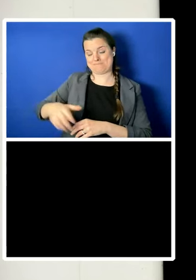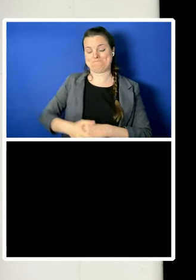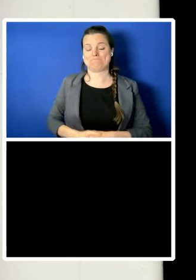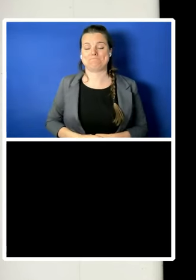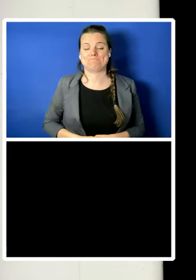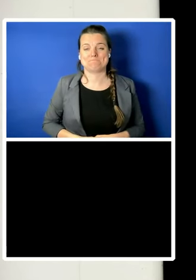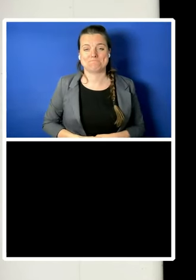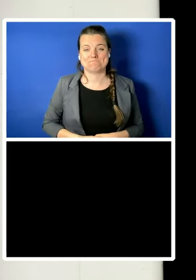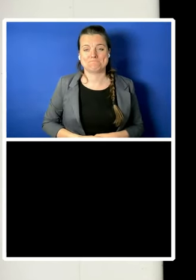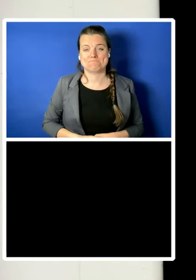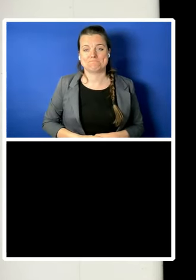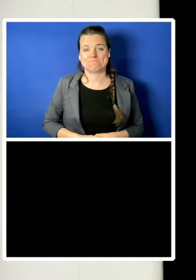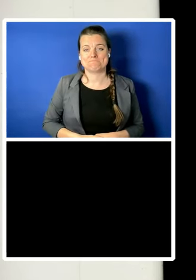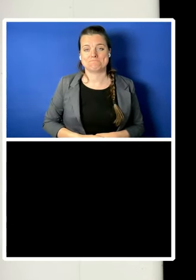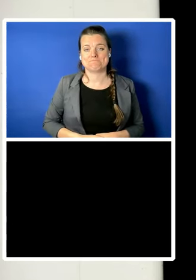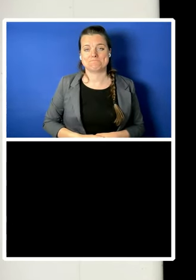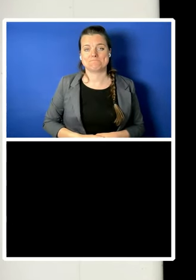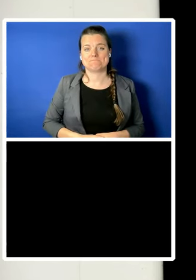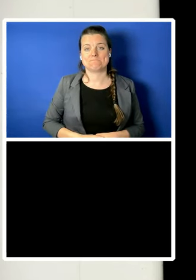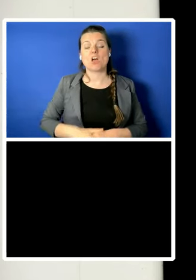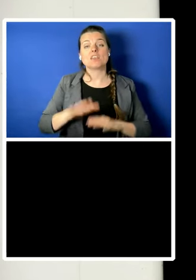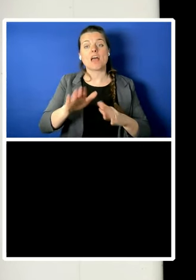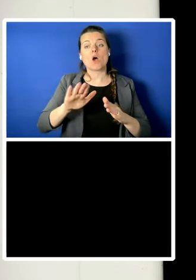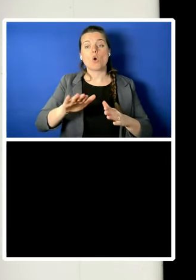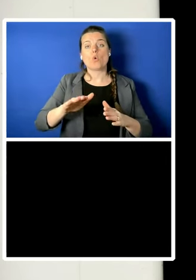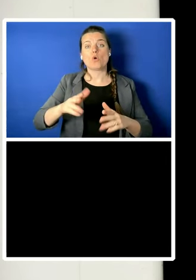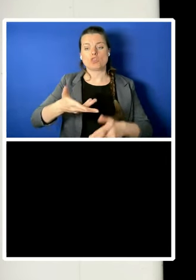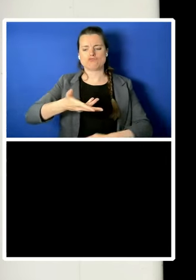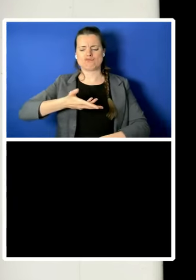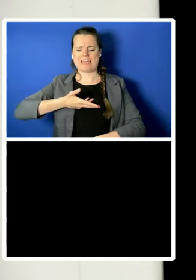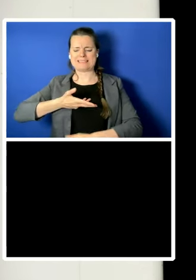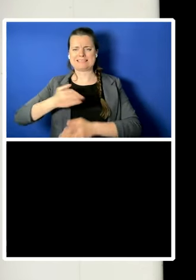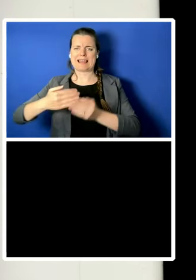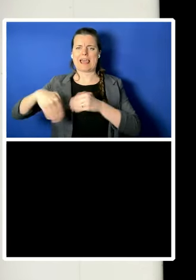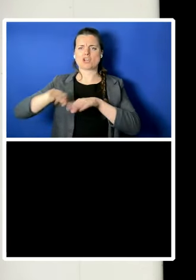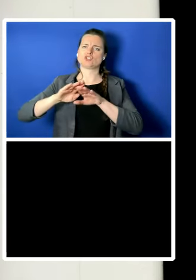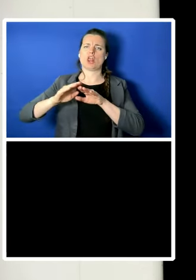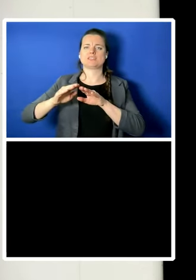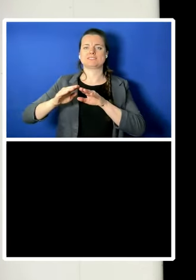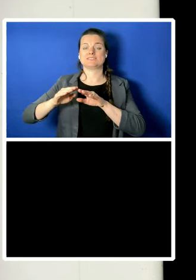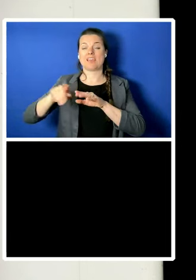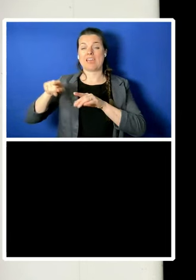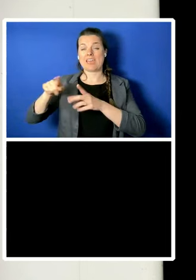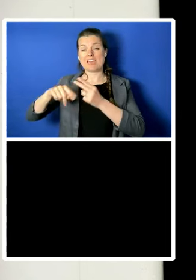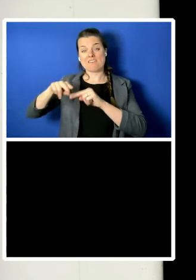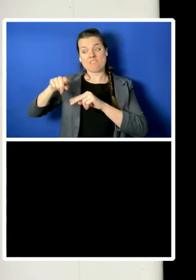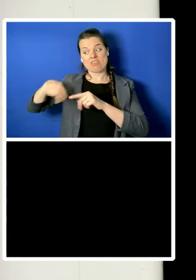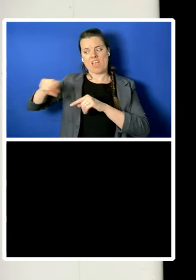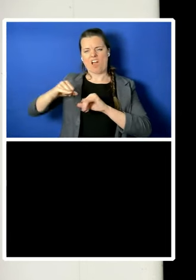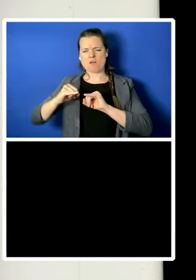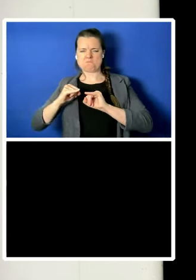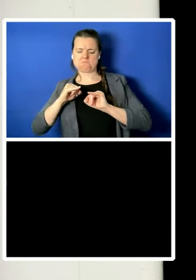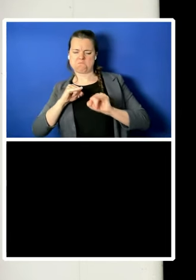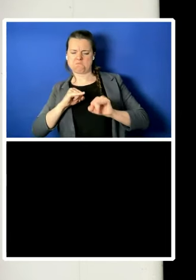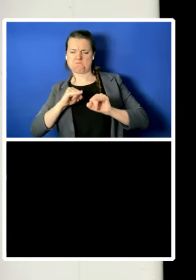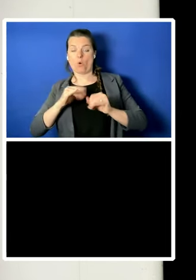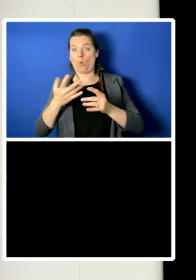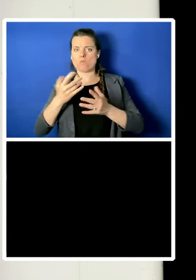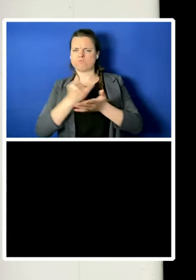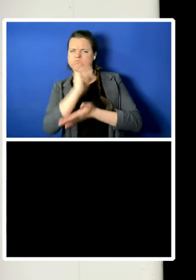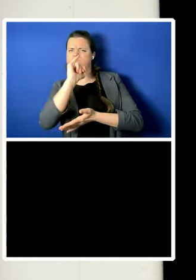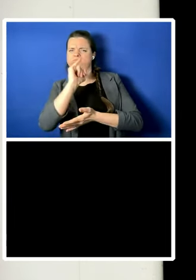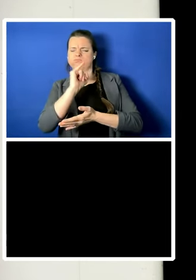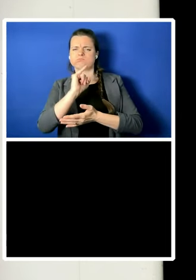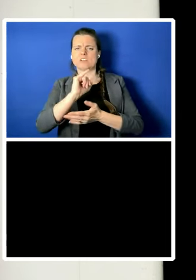If these rights nationalists are sceptical or even hostile to the development of international human rights, they